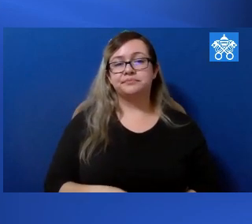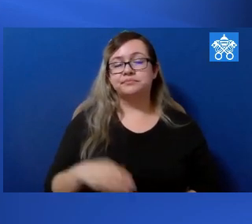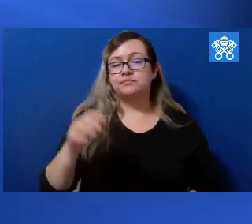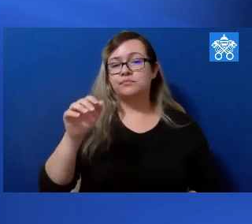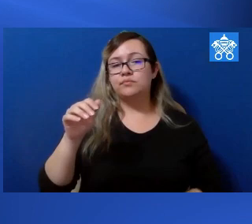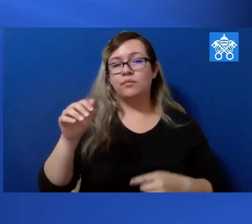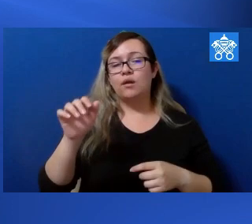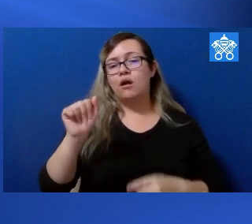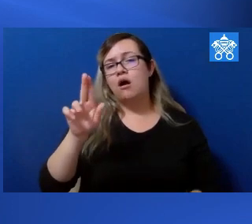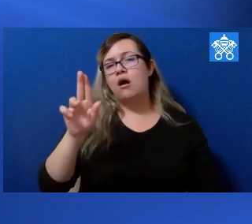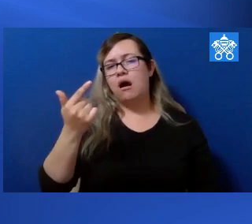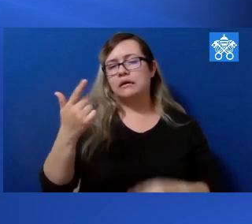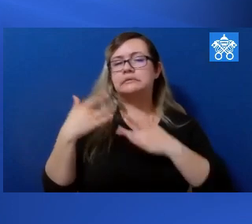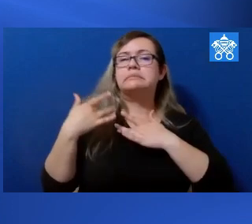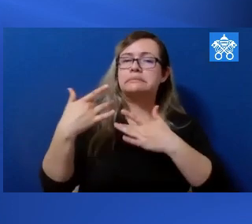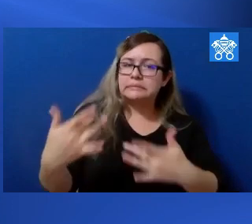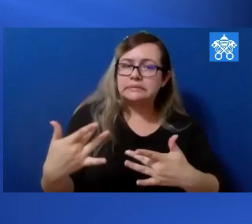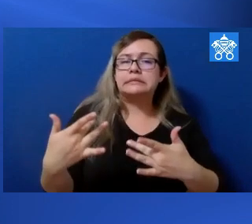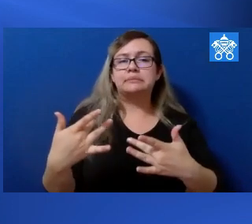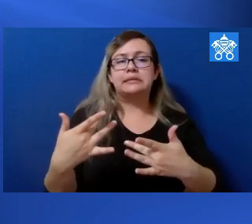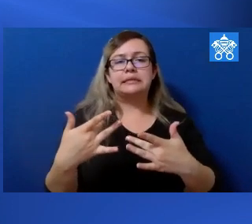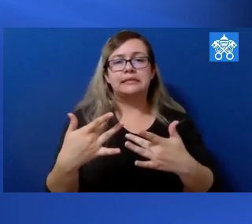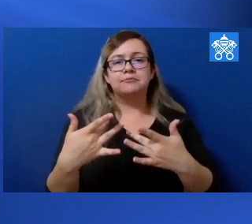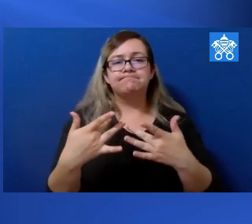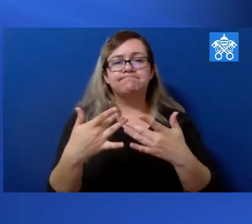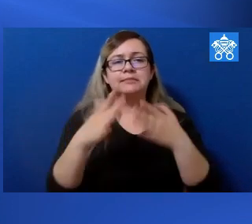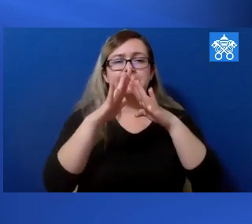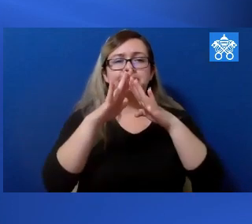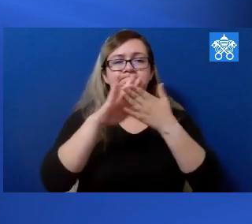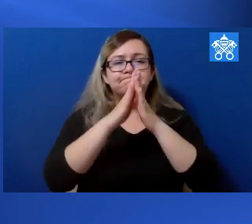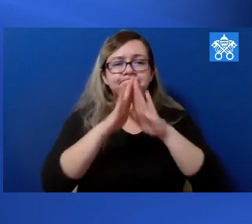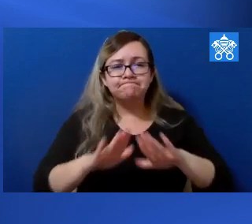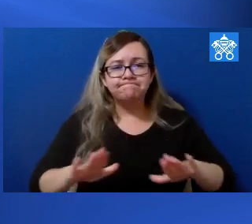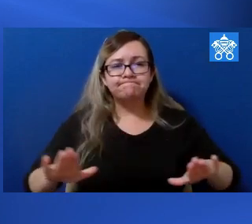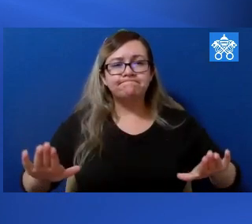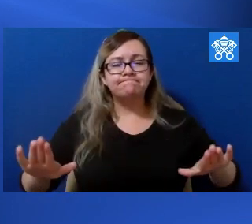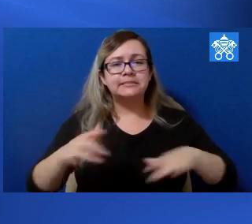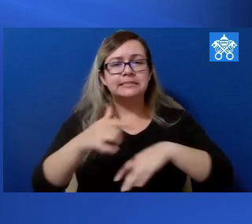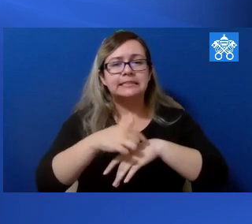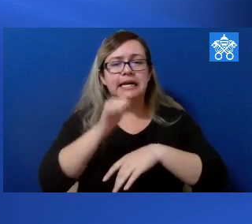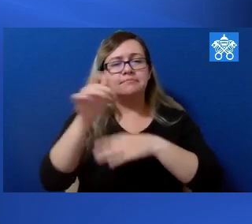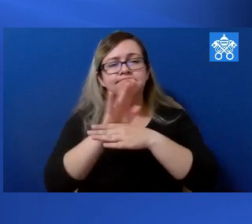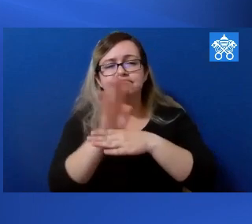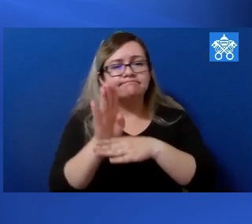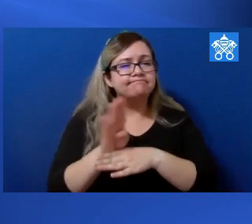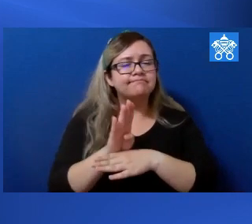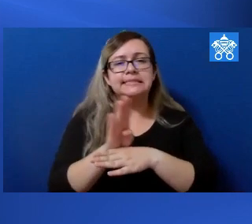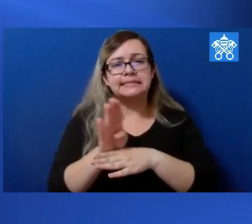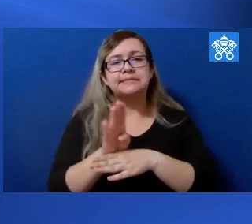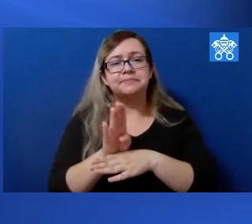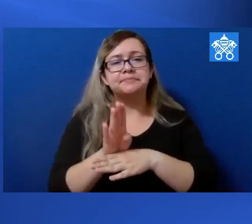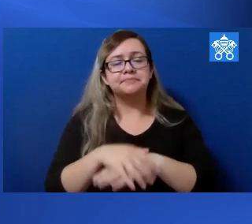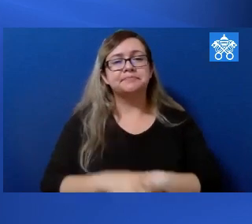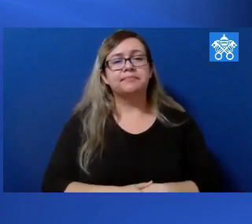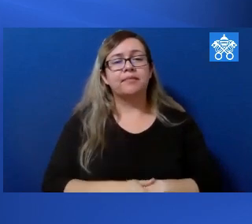August, traditionally here in the Eternal City, is a pretty quiet time. And Pope Francis, his public events